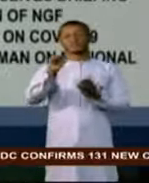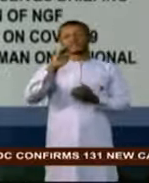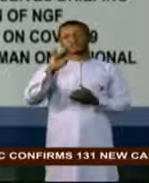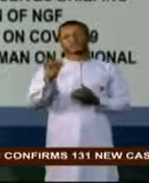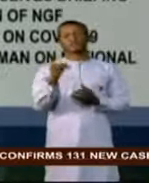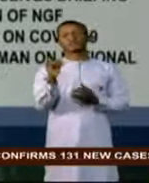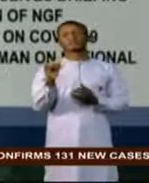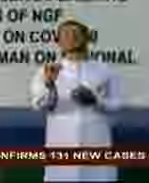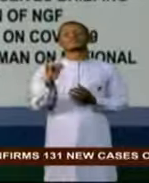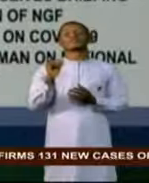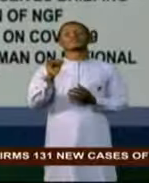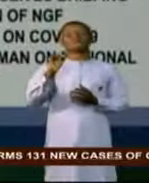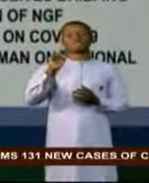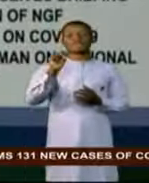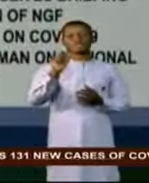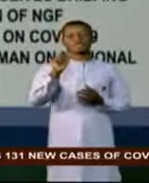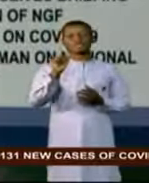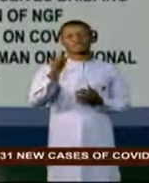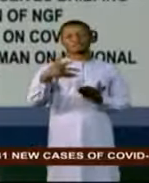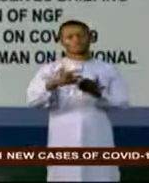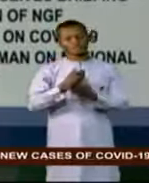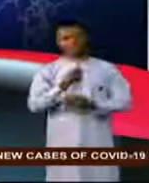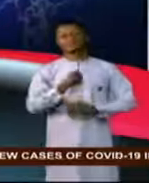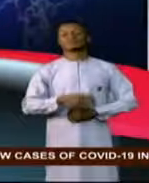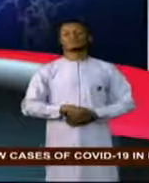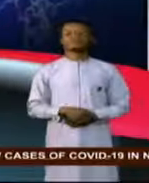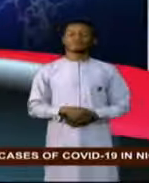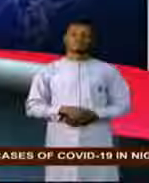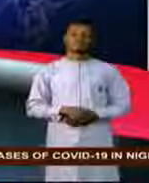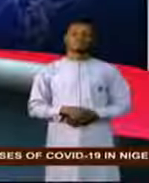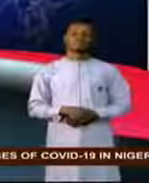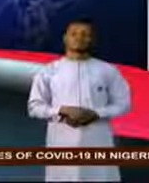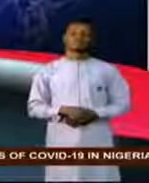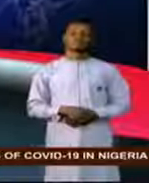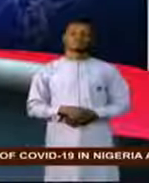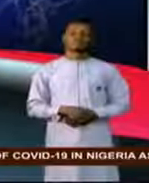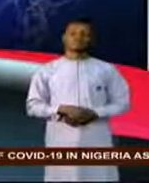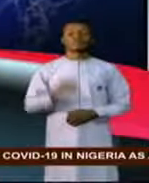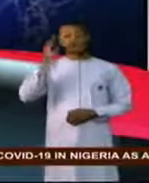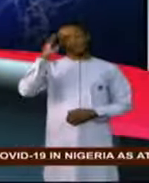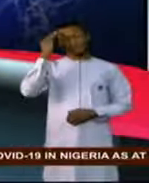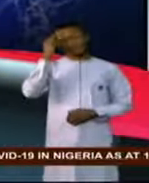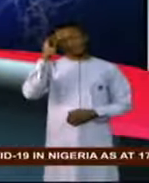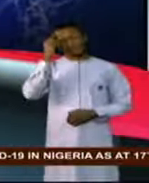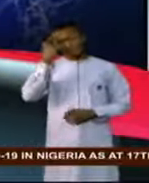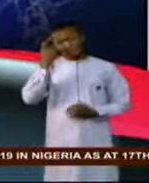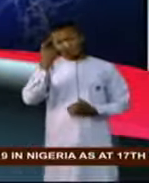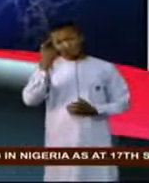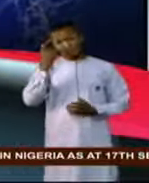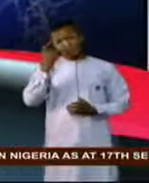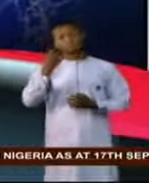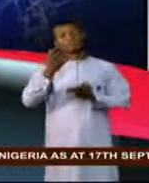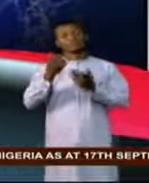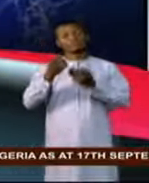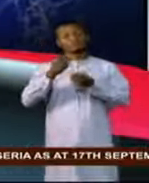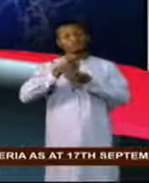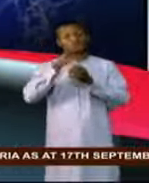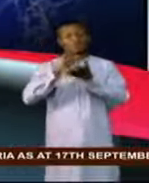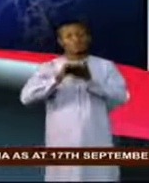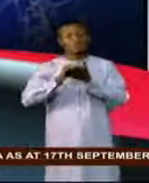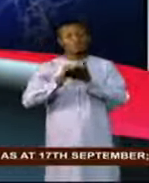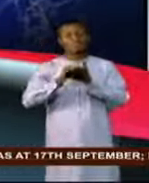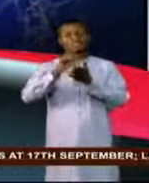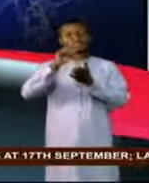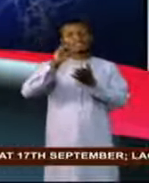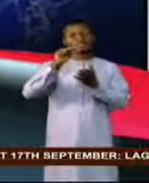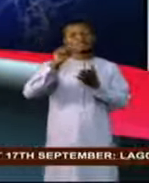Abubakar Usman Akunga, NTN News. And the federal government is set to ensure that a micro, small